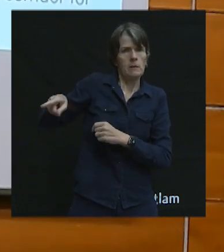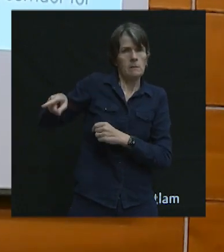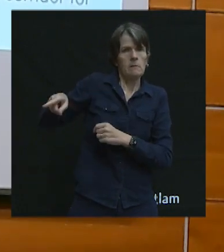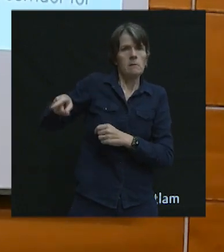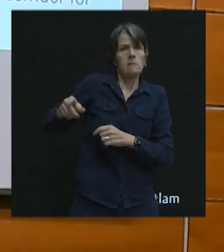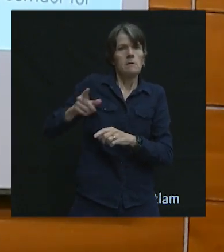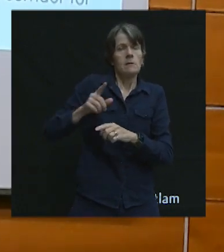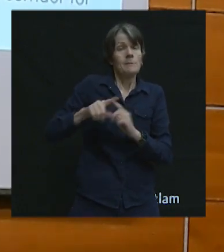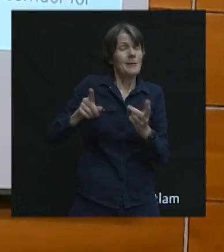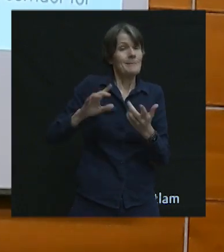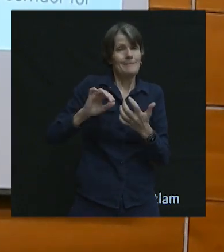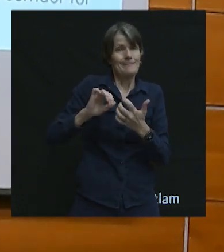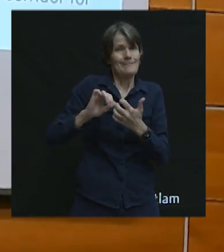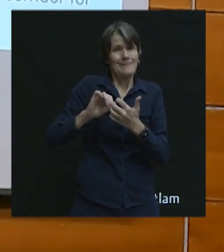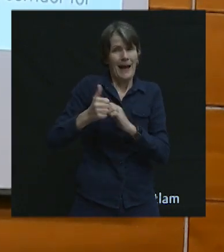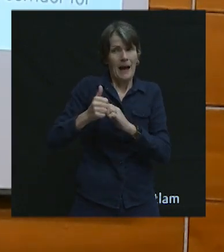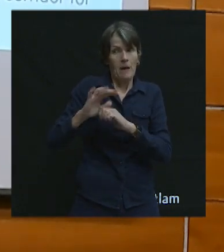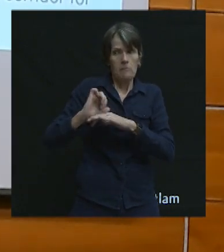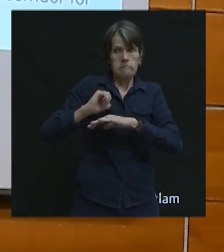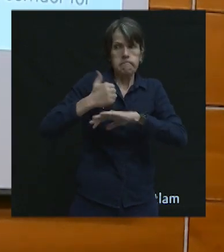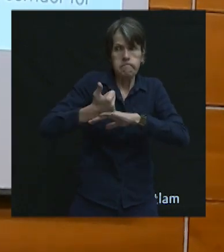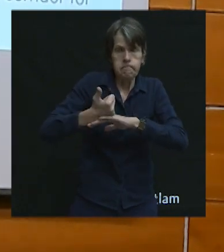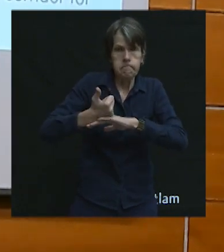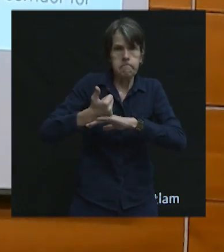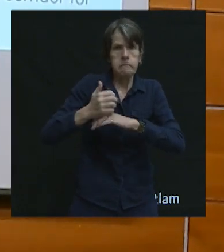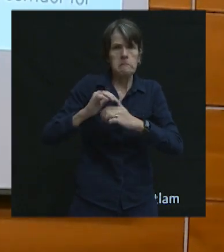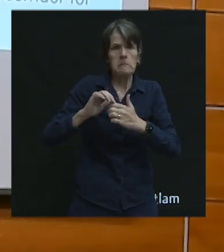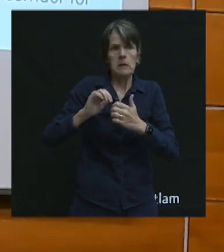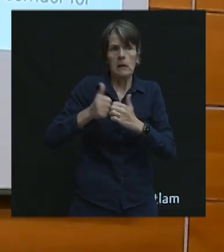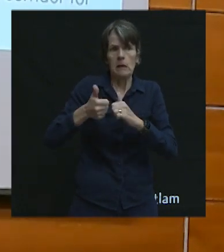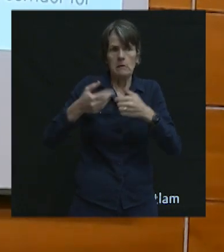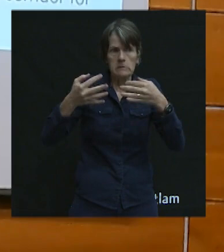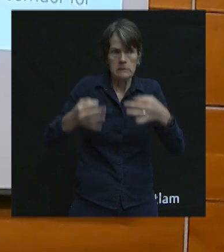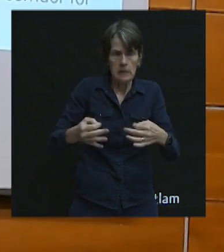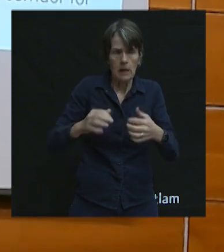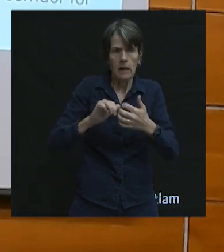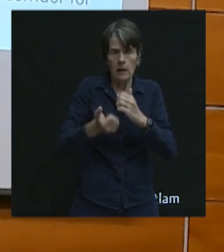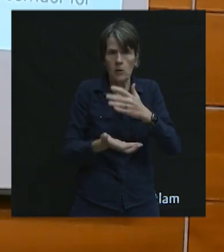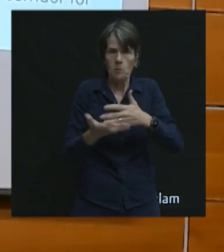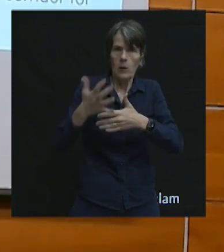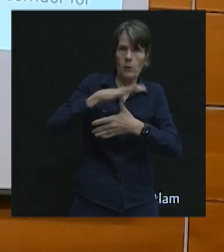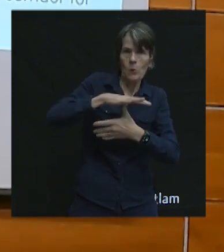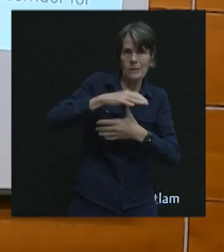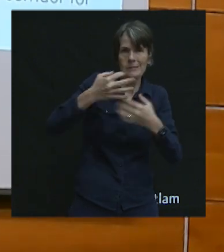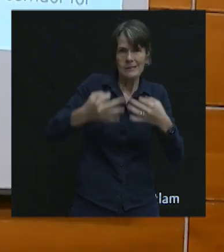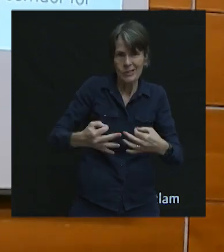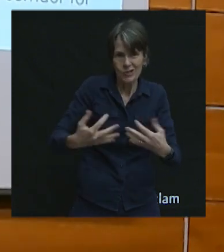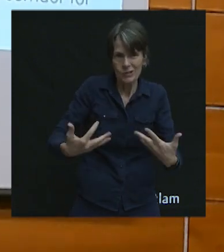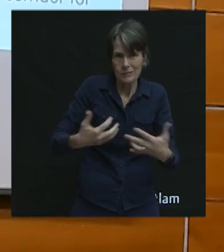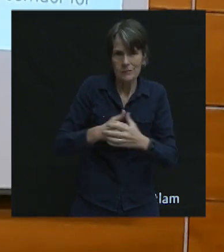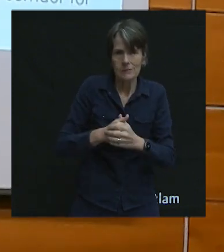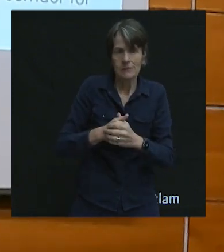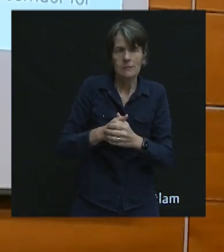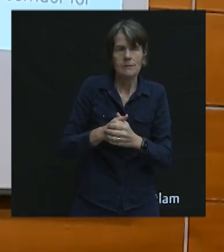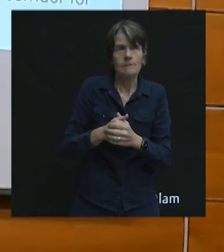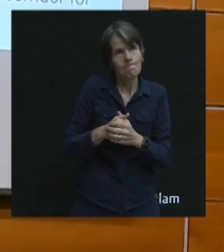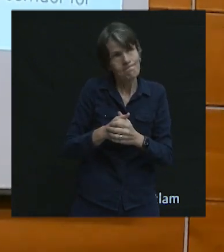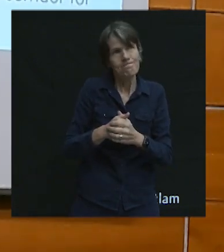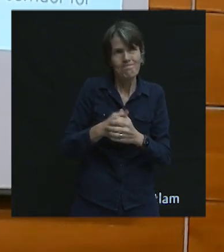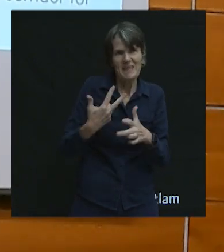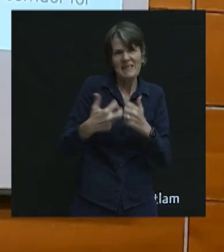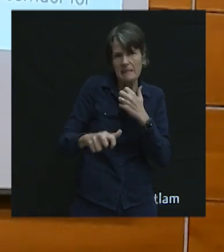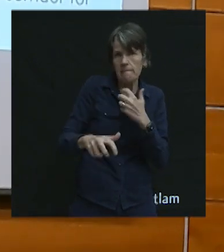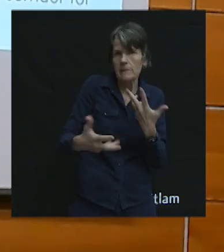in terms of how that's implemented and the decisions that people make and how they prioritize those decisions. And so